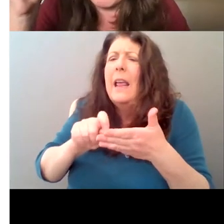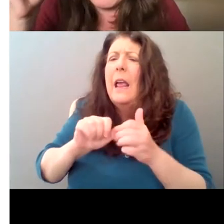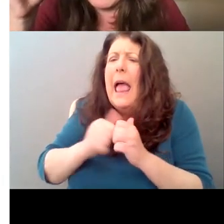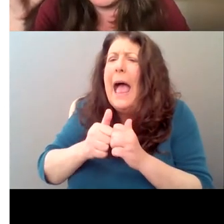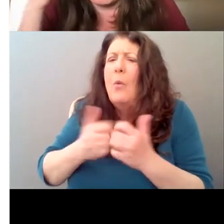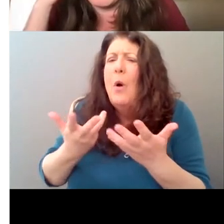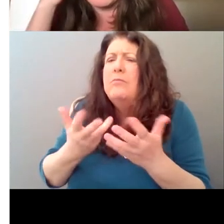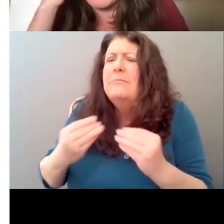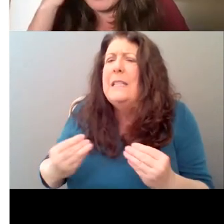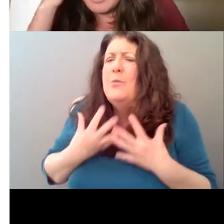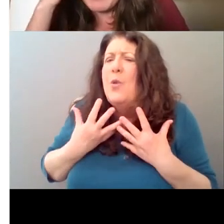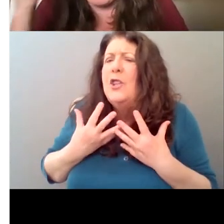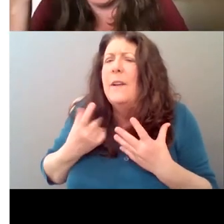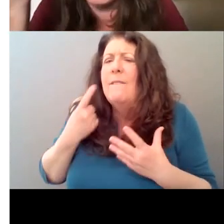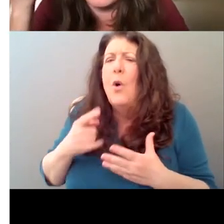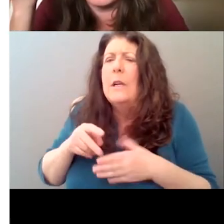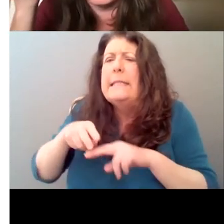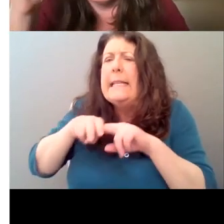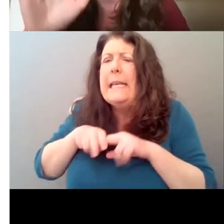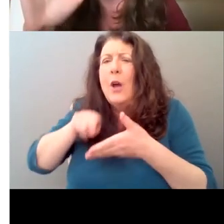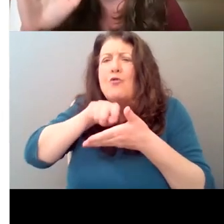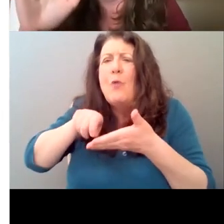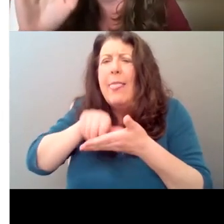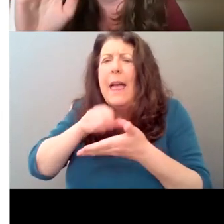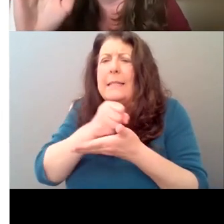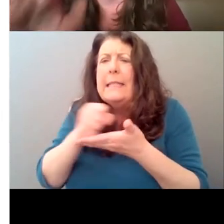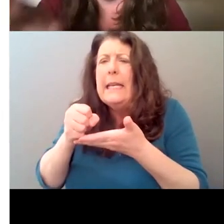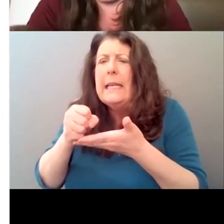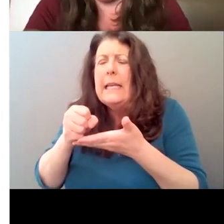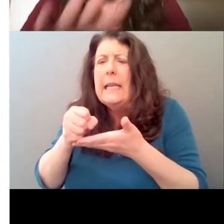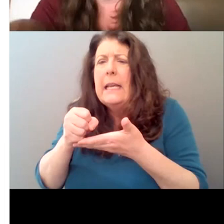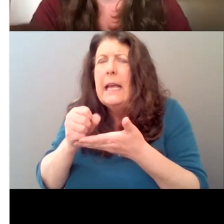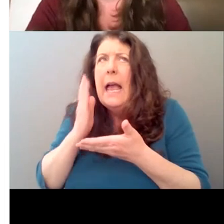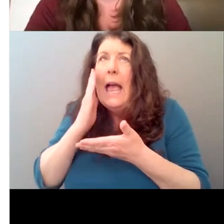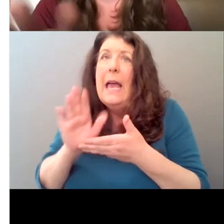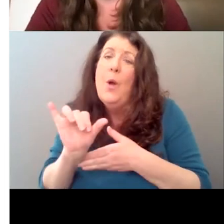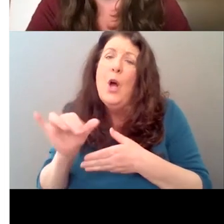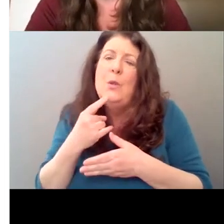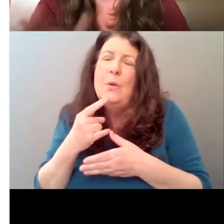inspiration when you sat down to write it. Um, and I also, I'll save that. Let's talk, let's talk about writing the scene.